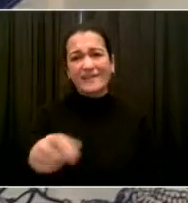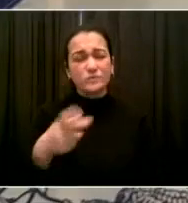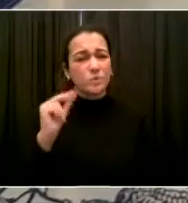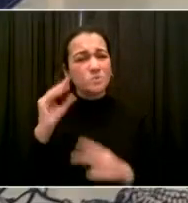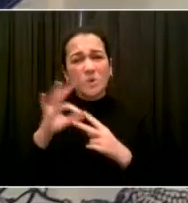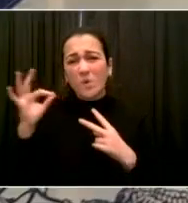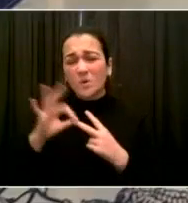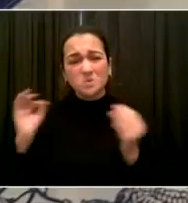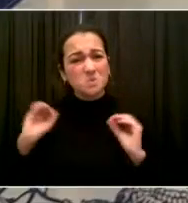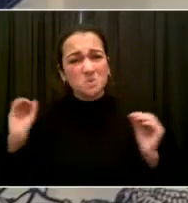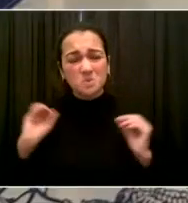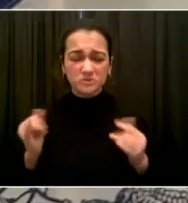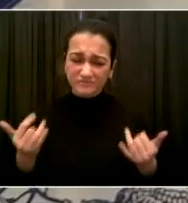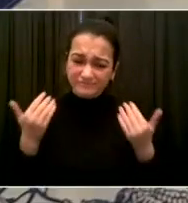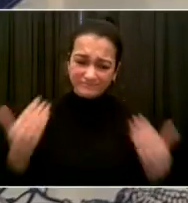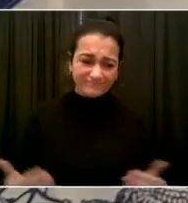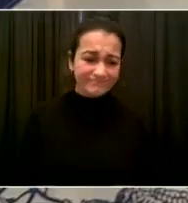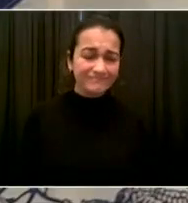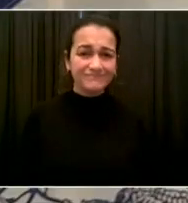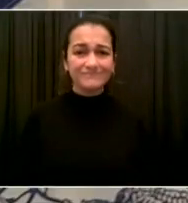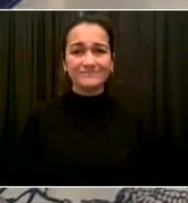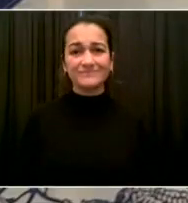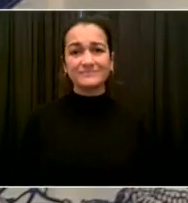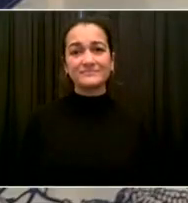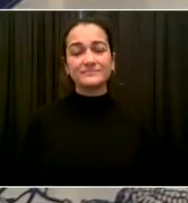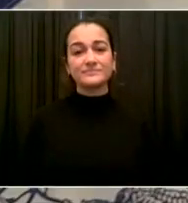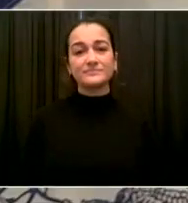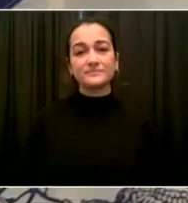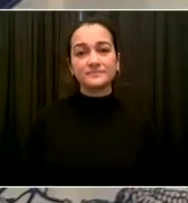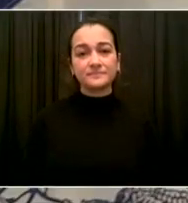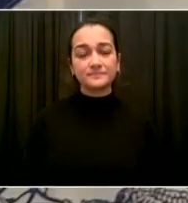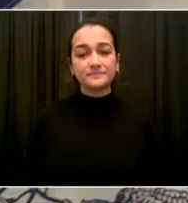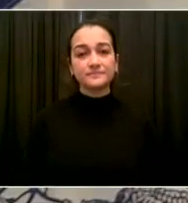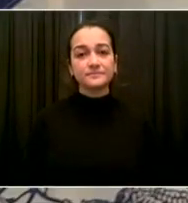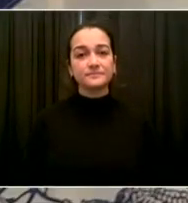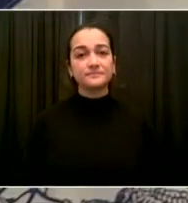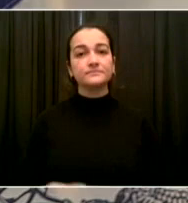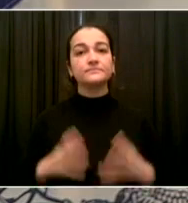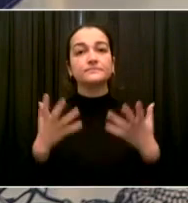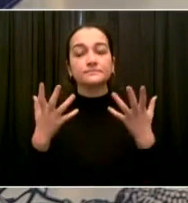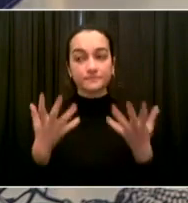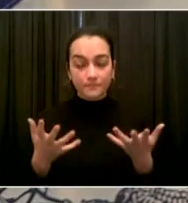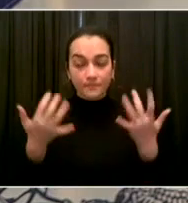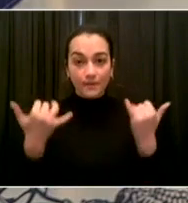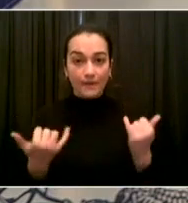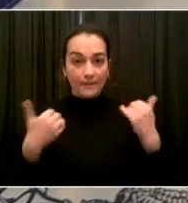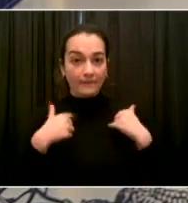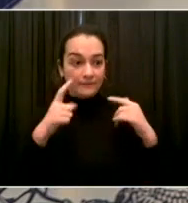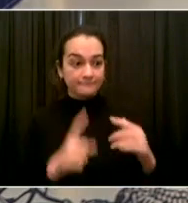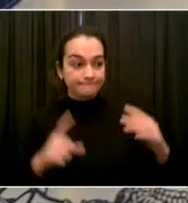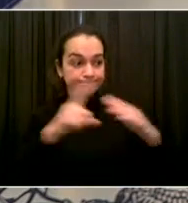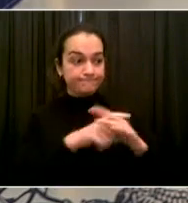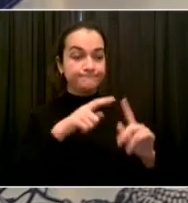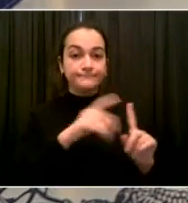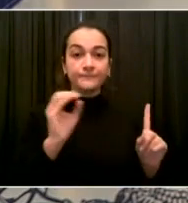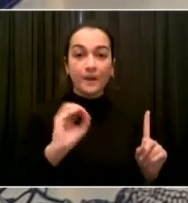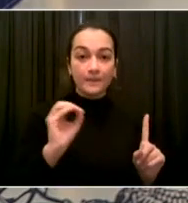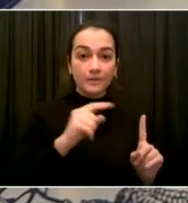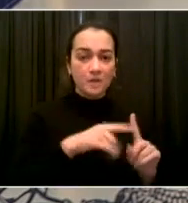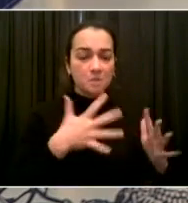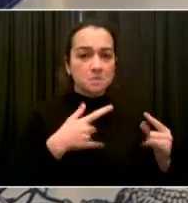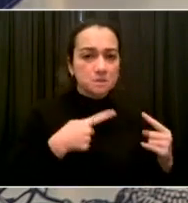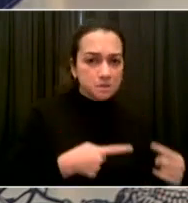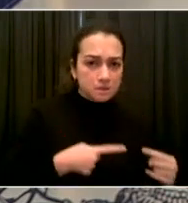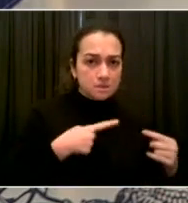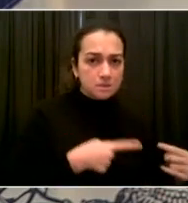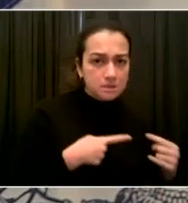Knowing that the challenges of Omicron, knowing that vaccination is the most important tool, let's also talk about another crucial piece of the equation, which